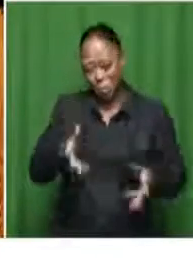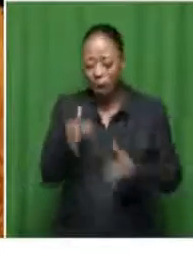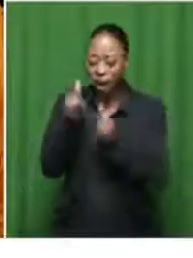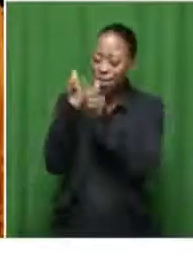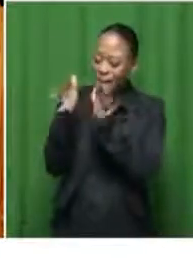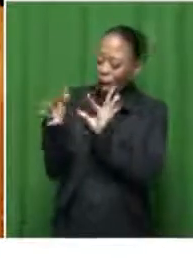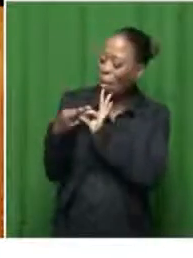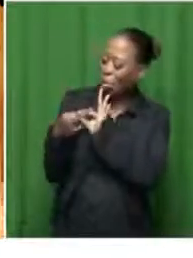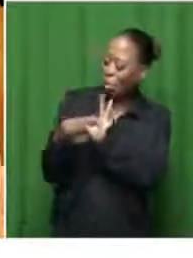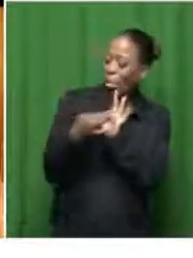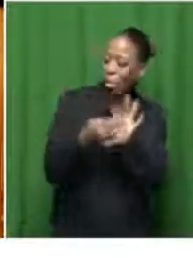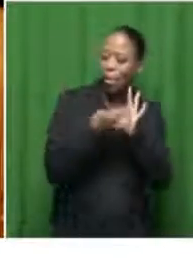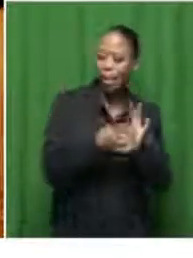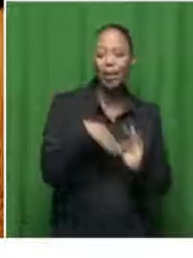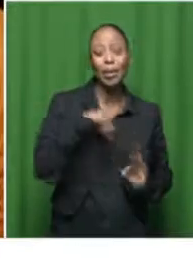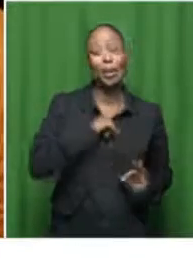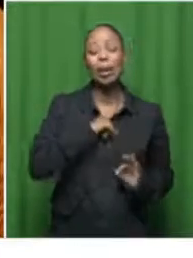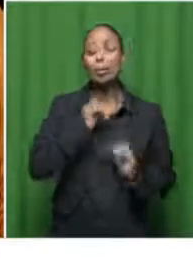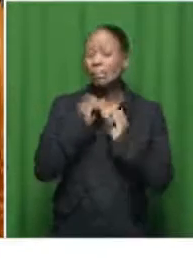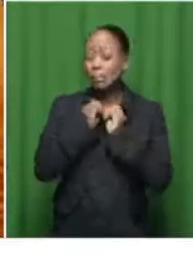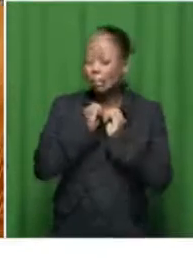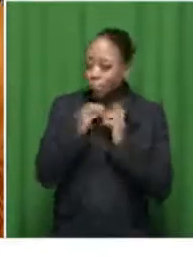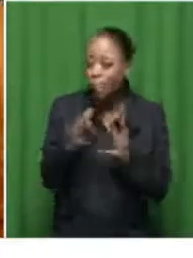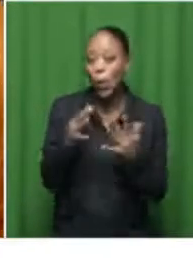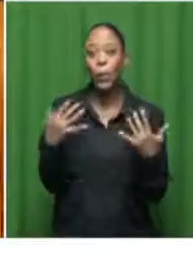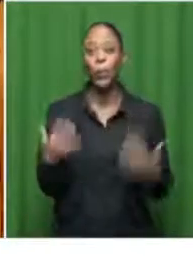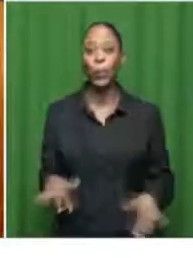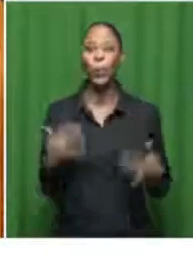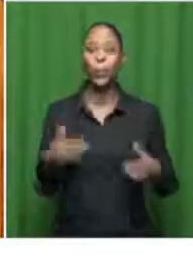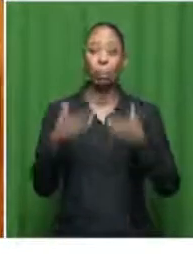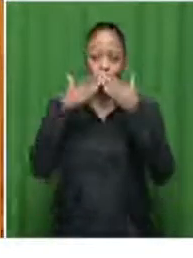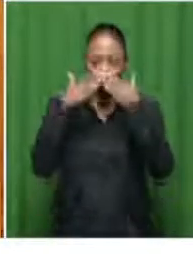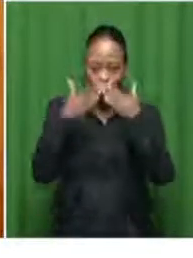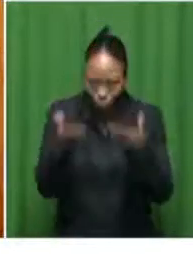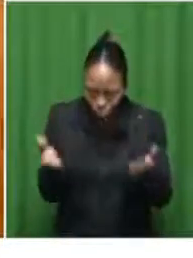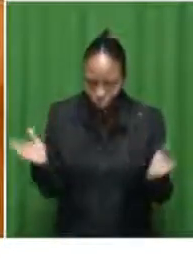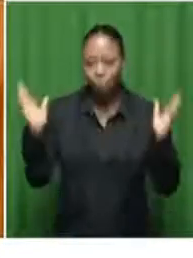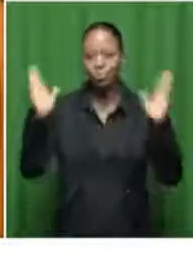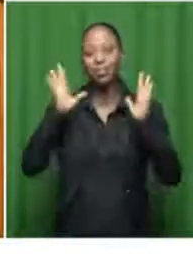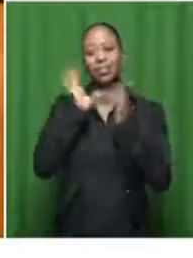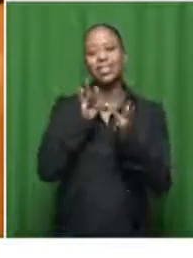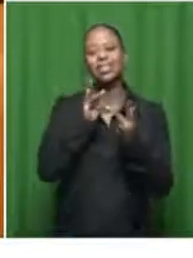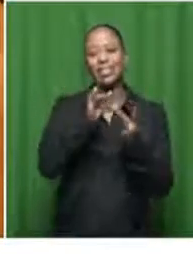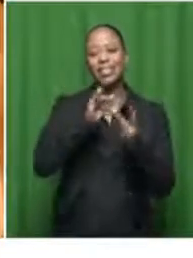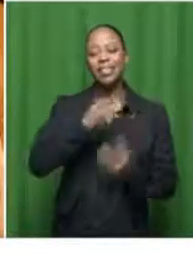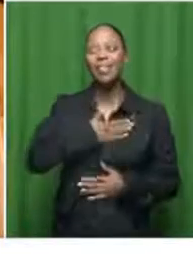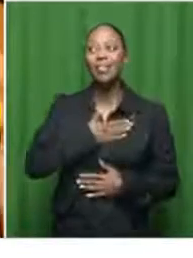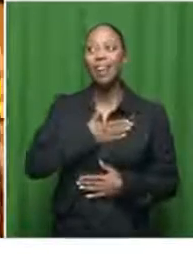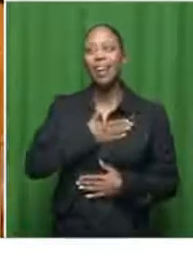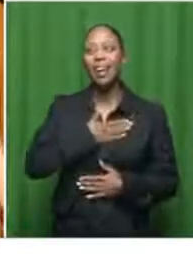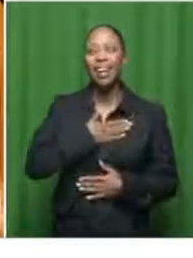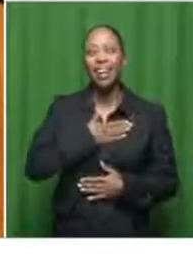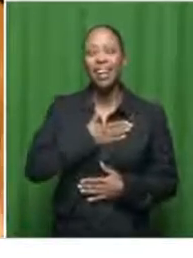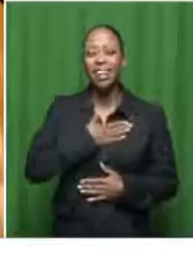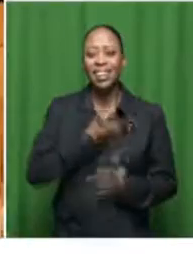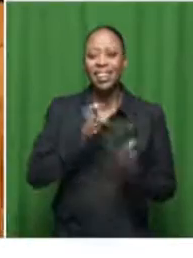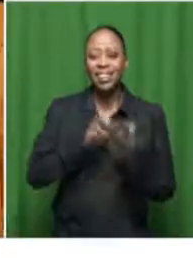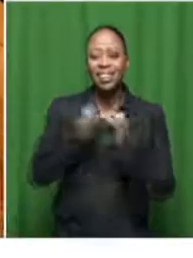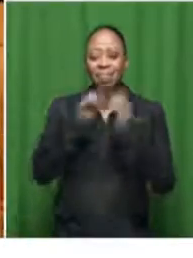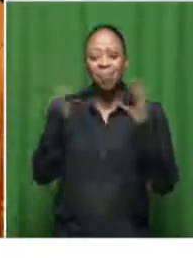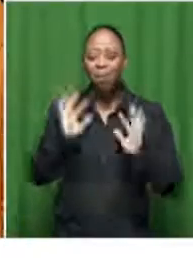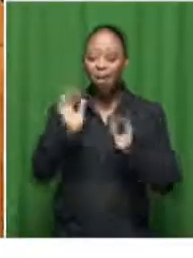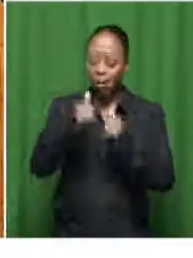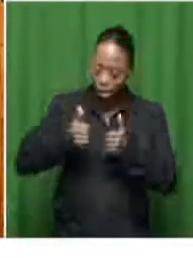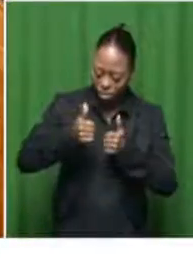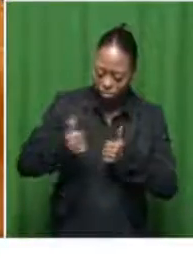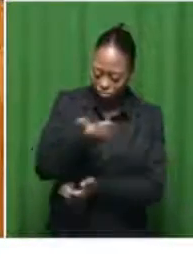stakeholders that are there you have such a rich stakeholder landscape here it's quite unique and I feel we don't need much we just need to